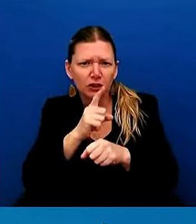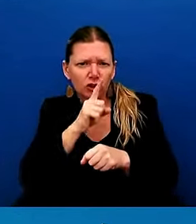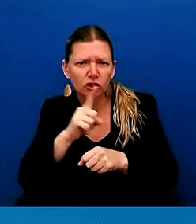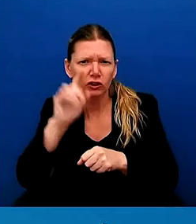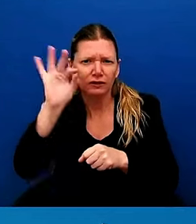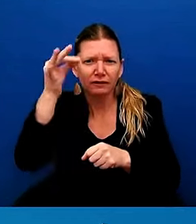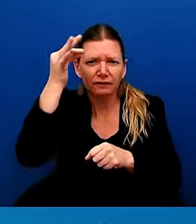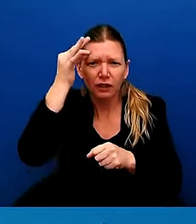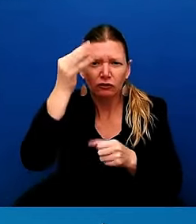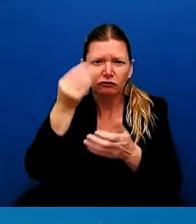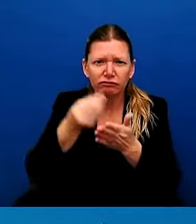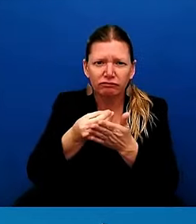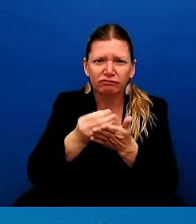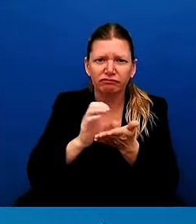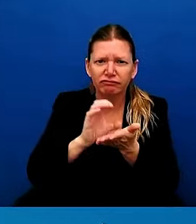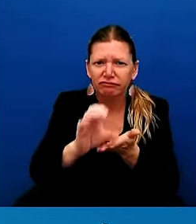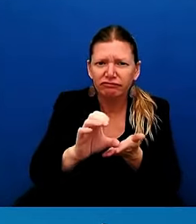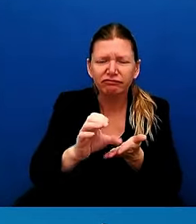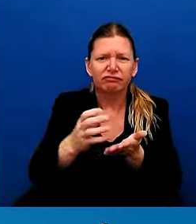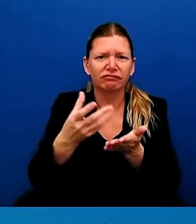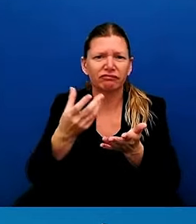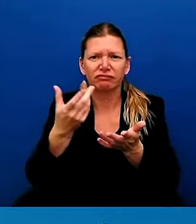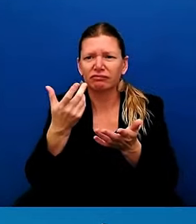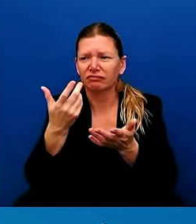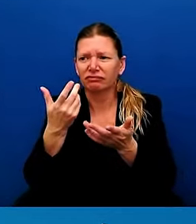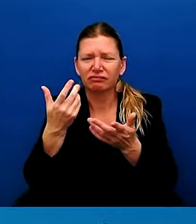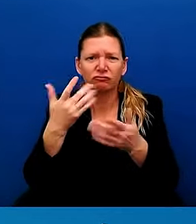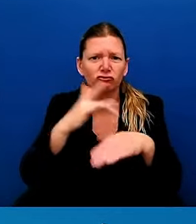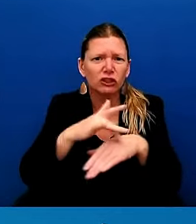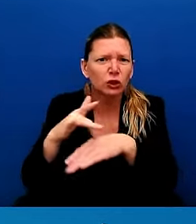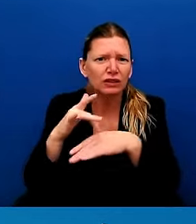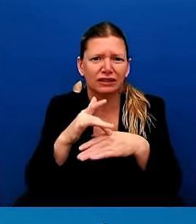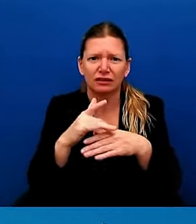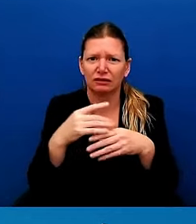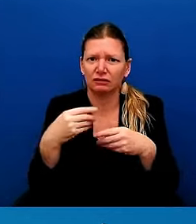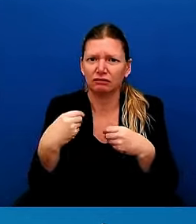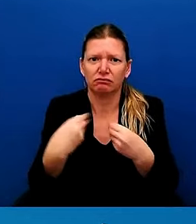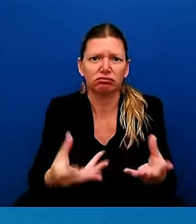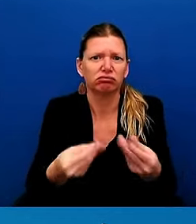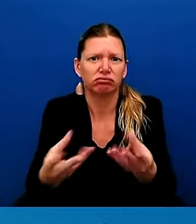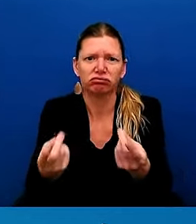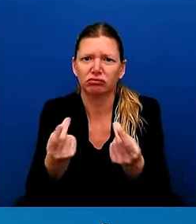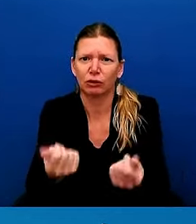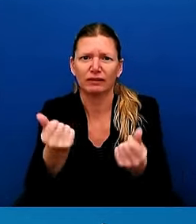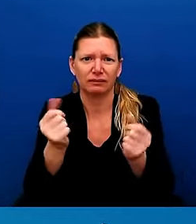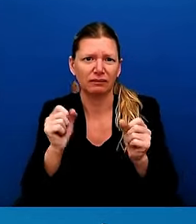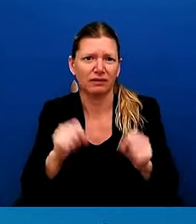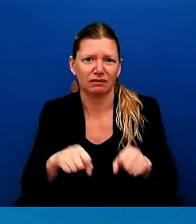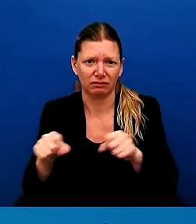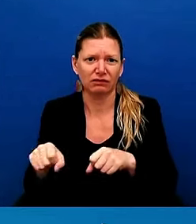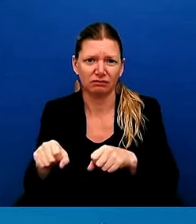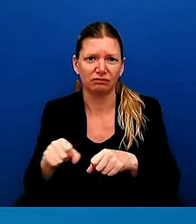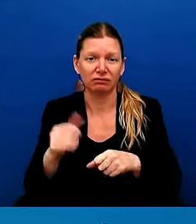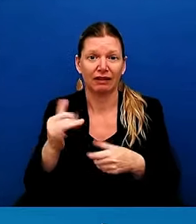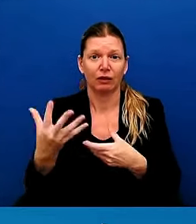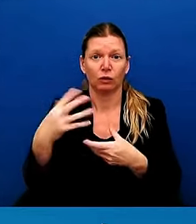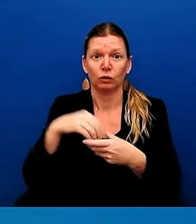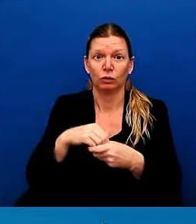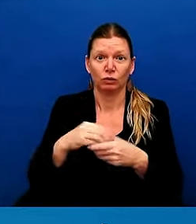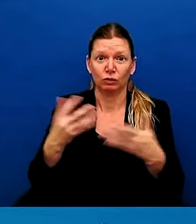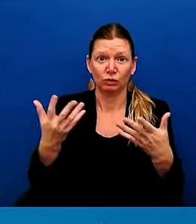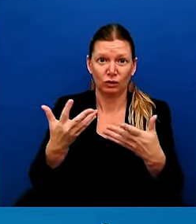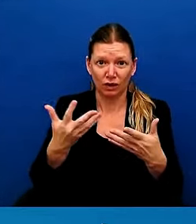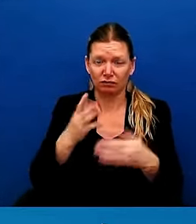And that includes what was necessary to make sure that we provided direct federal assistance. And that work has been